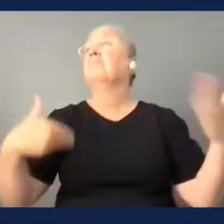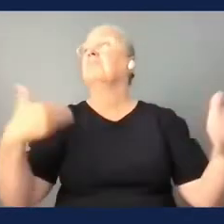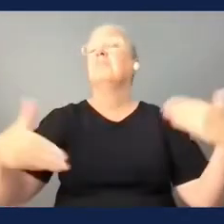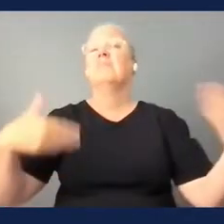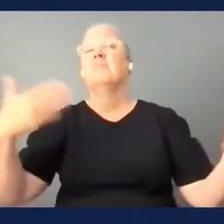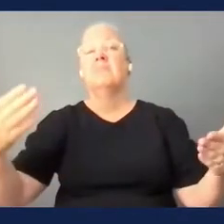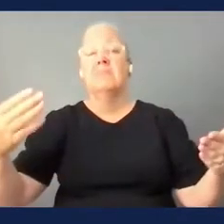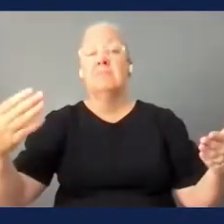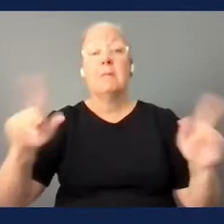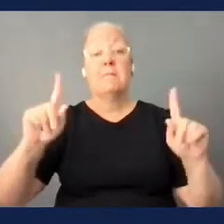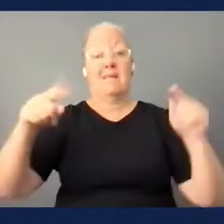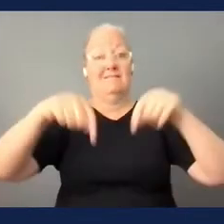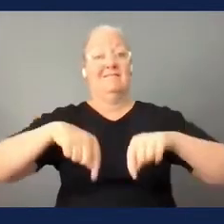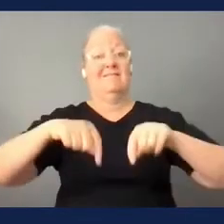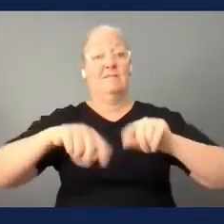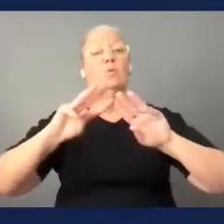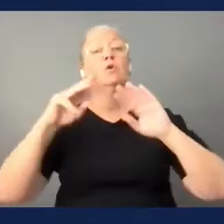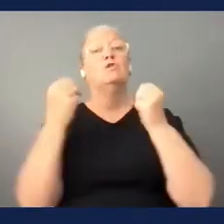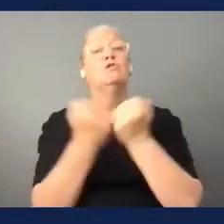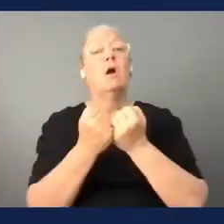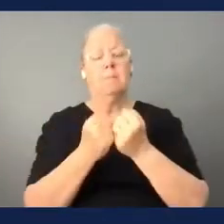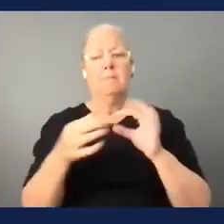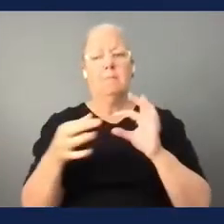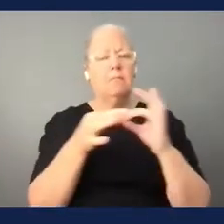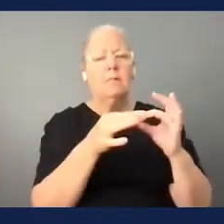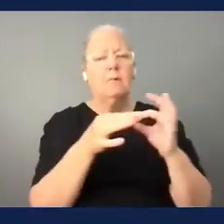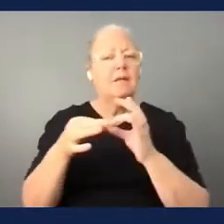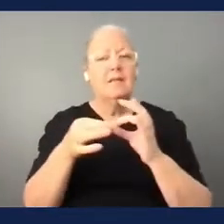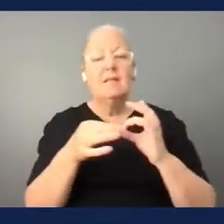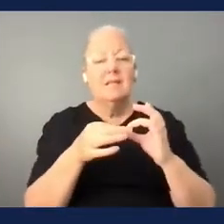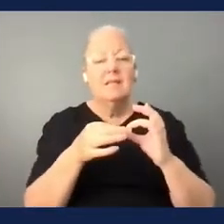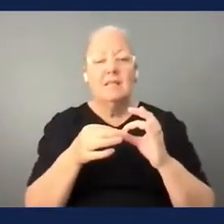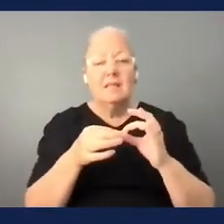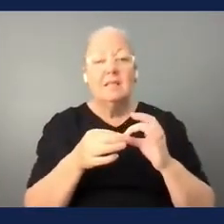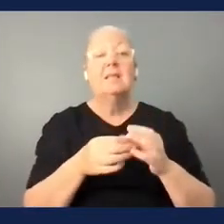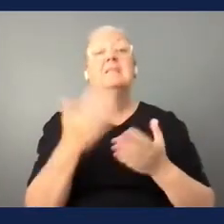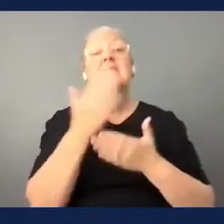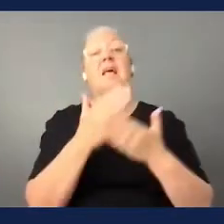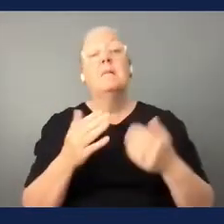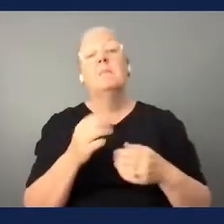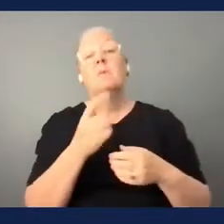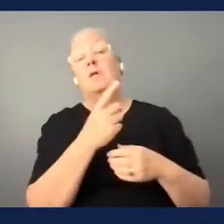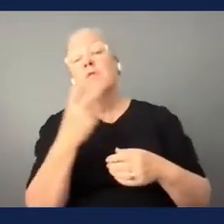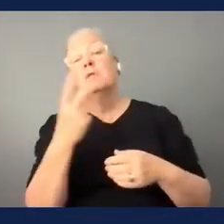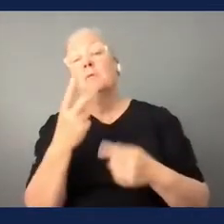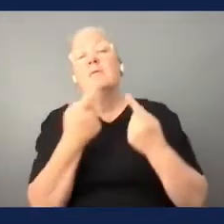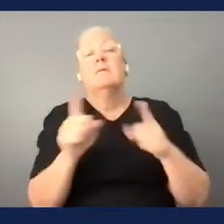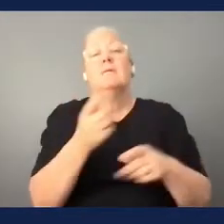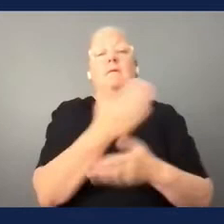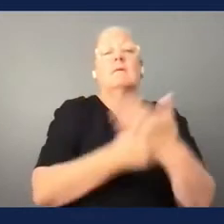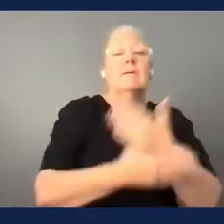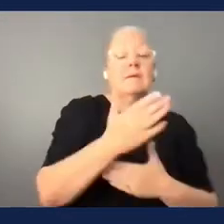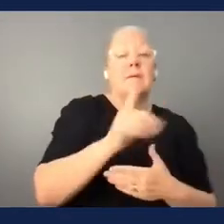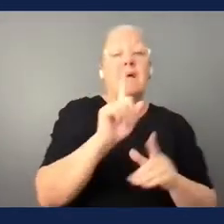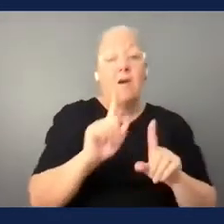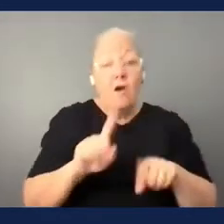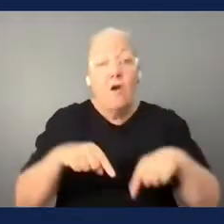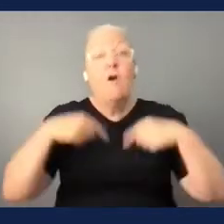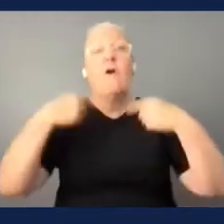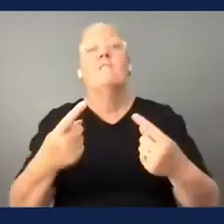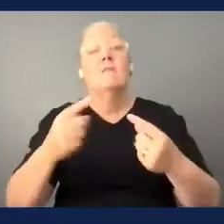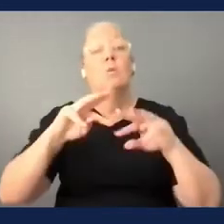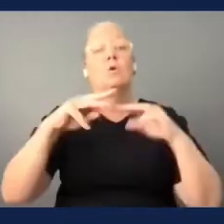also that some federations they had one or two types of disabilities some of them none at all but after the workshop they all now working towards